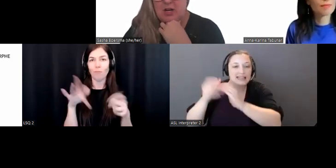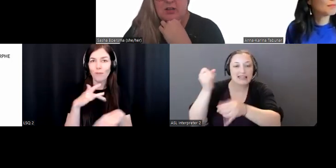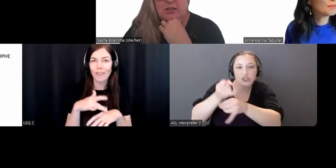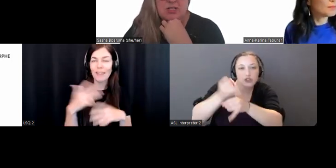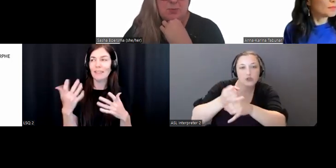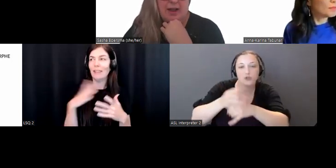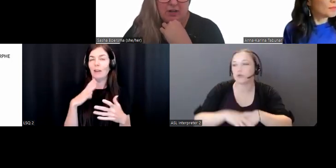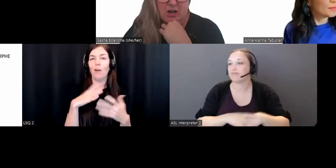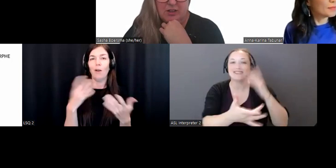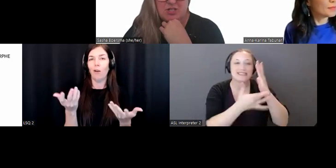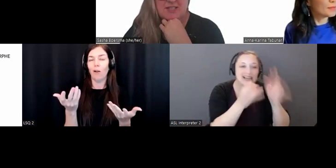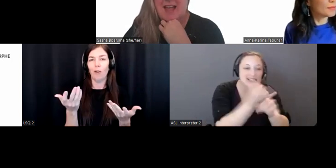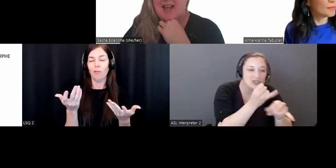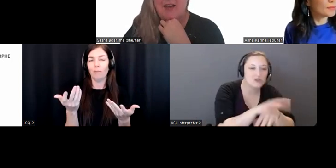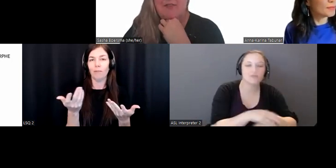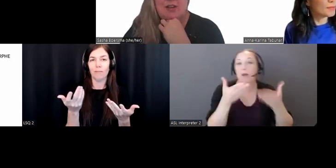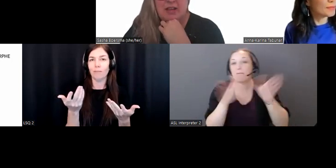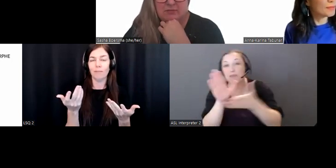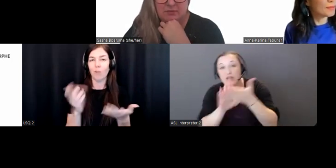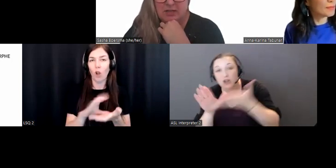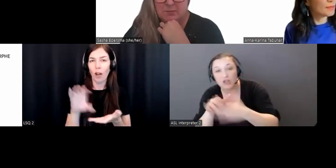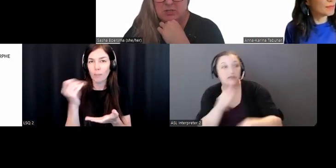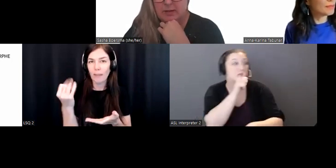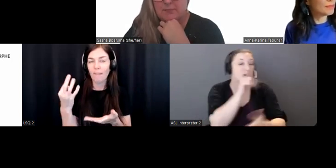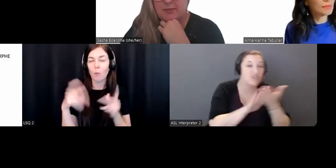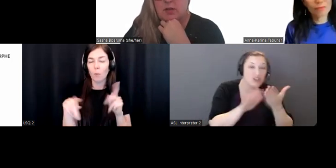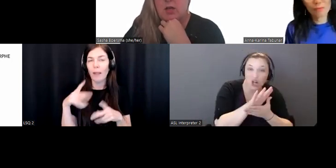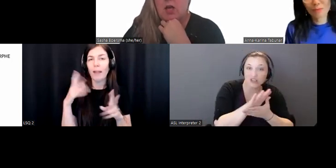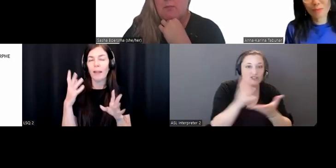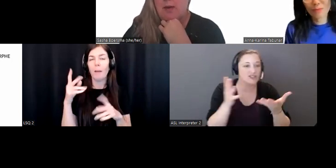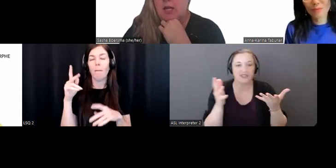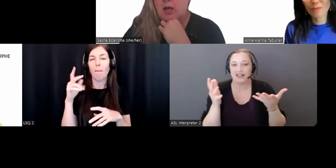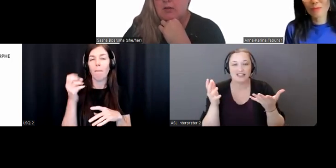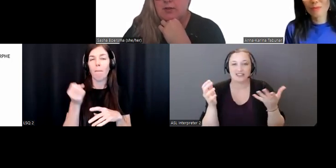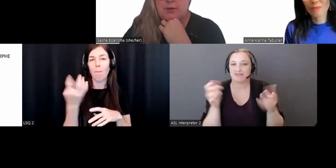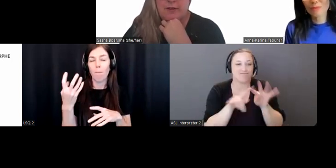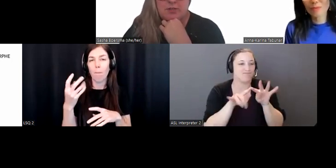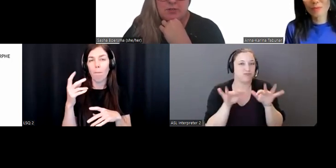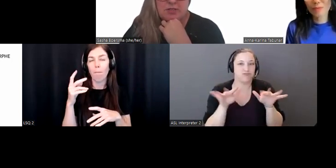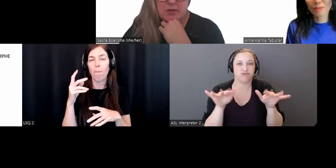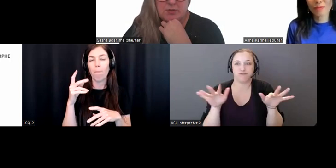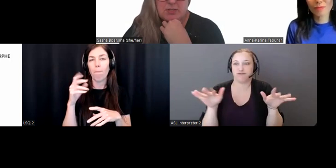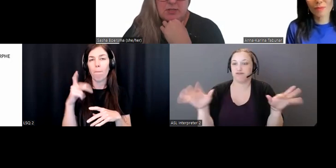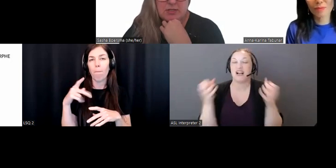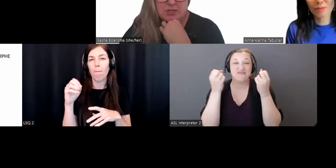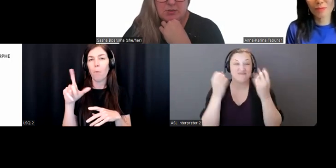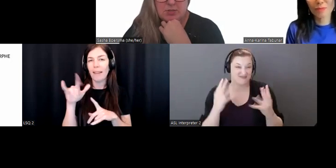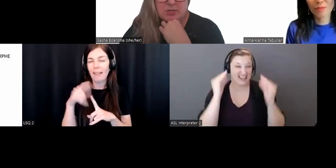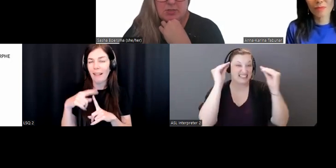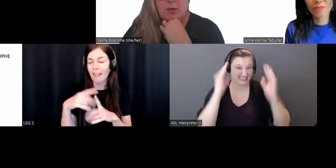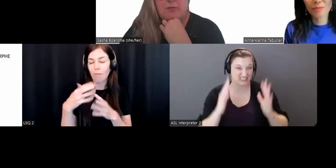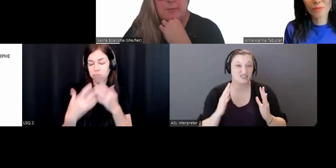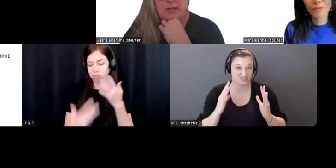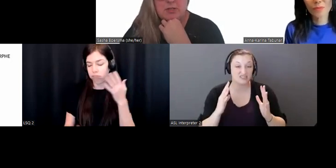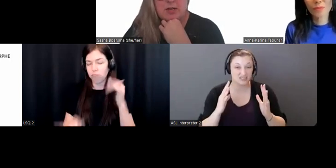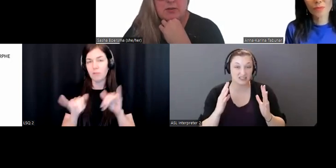public colleges, private colleges, and everything in between. Many of the professors in those institutions